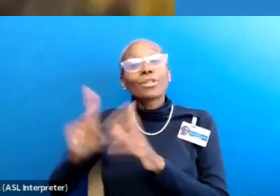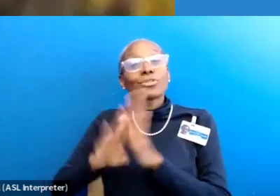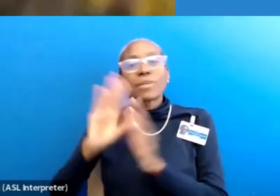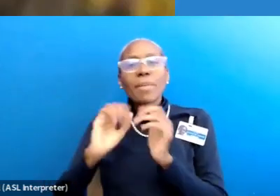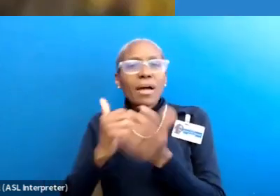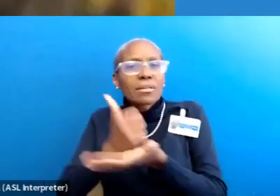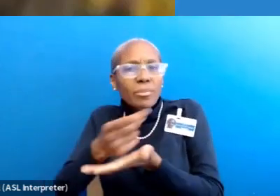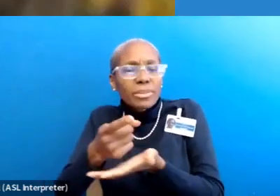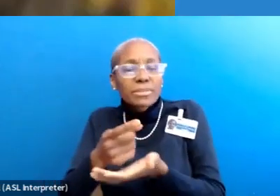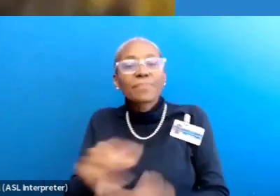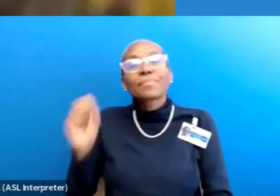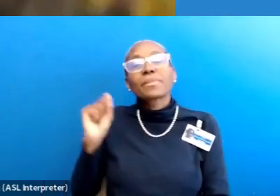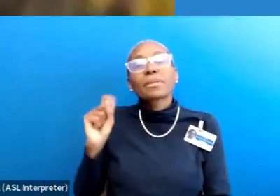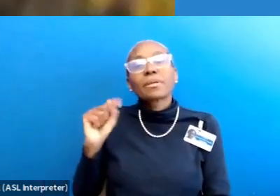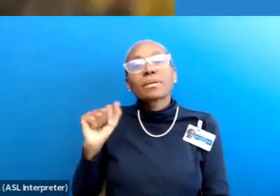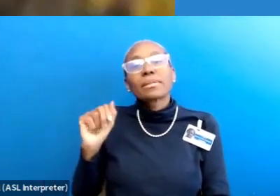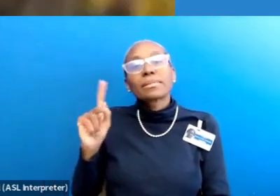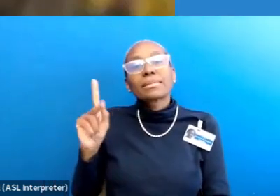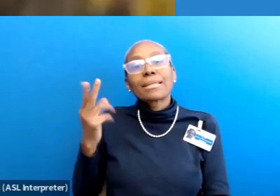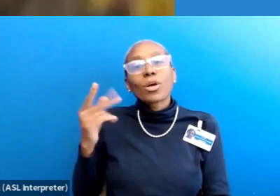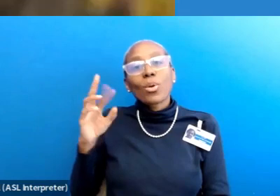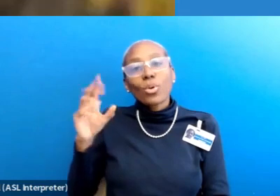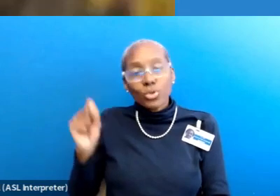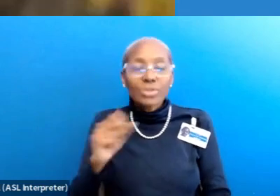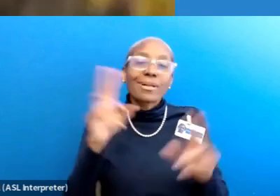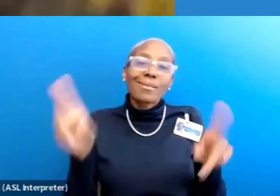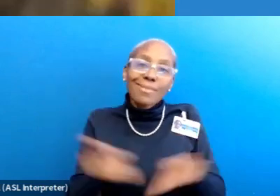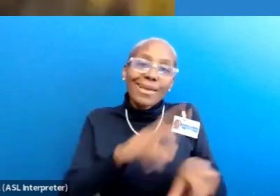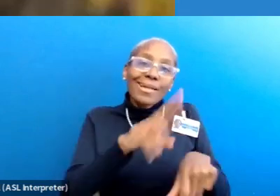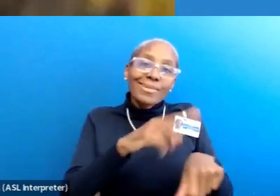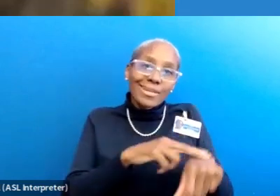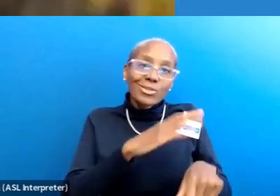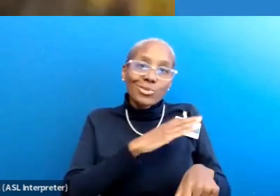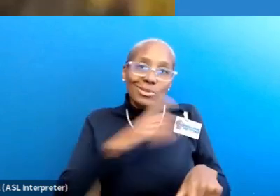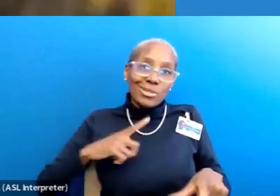Well, stakeholder organizations like the National Council on Interpreting and Healthcare,